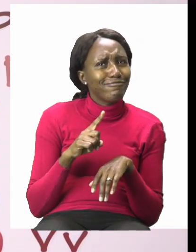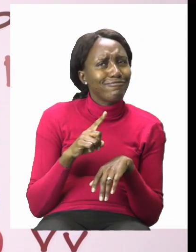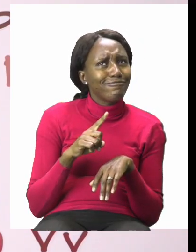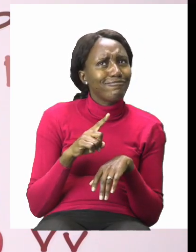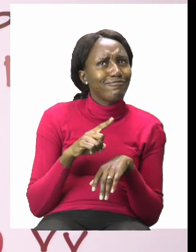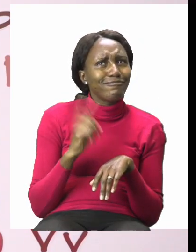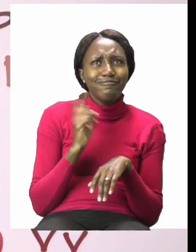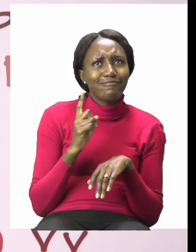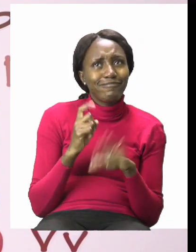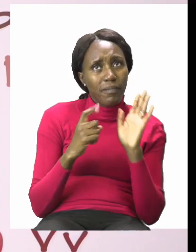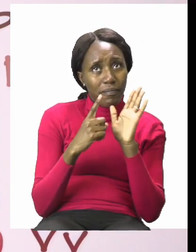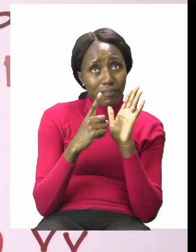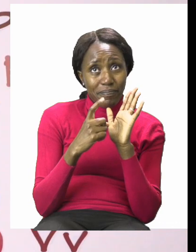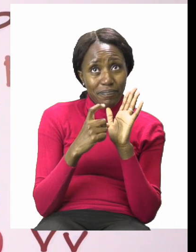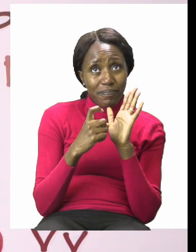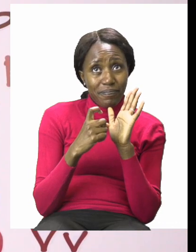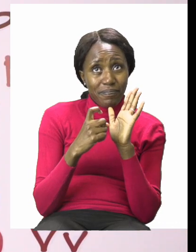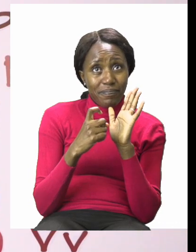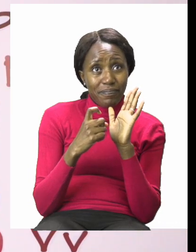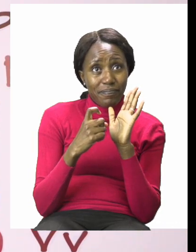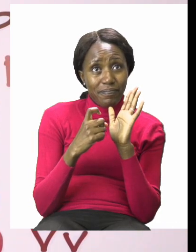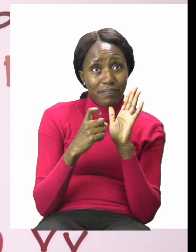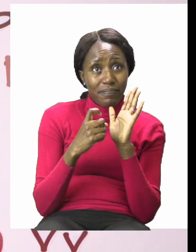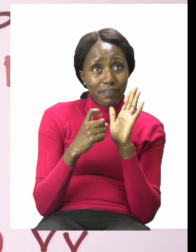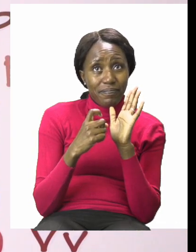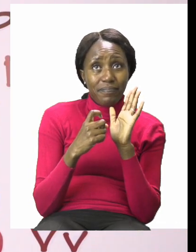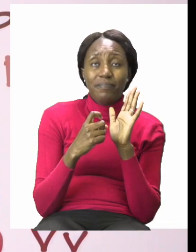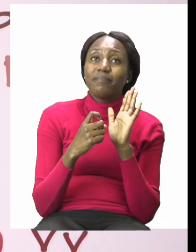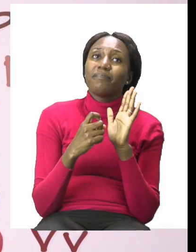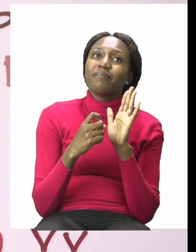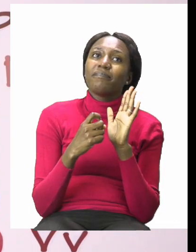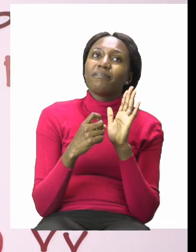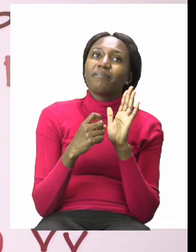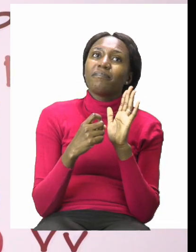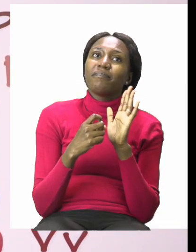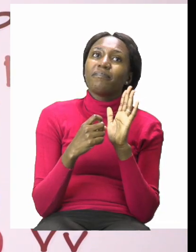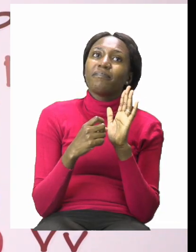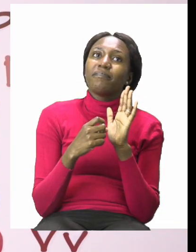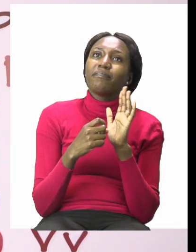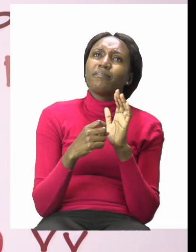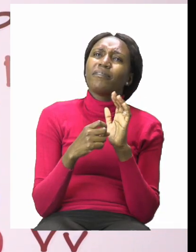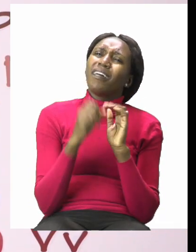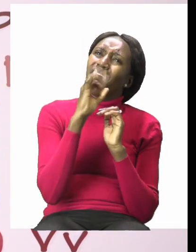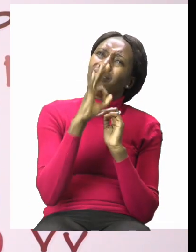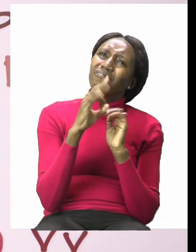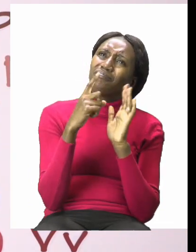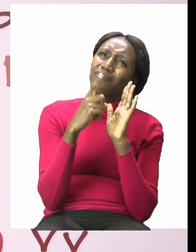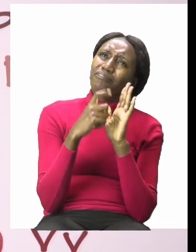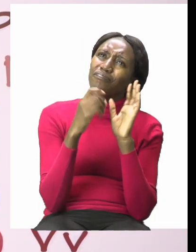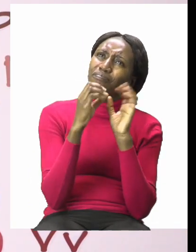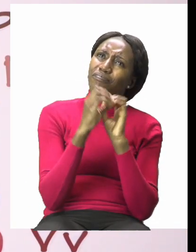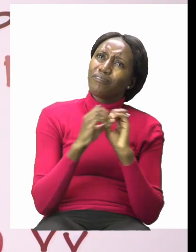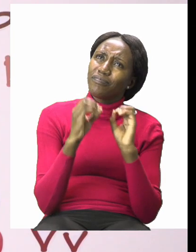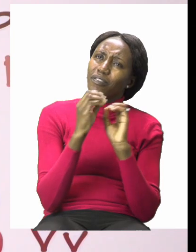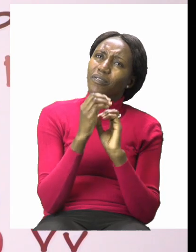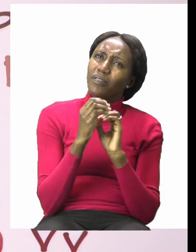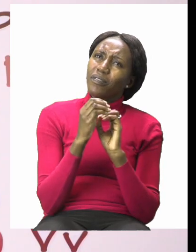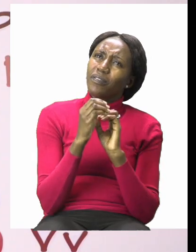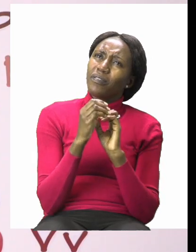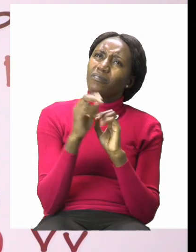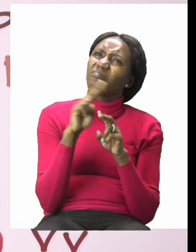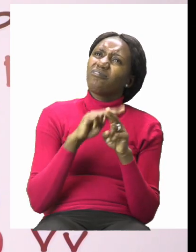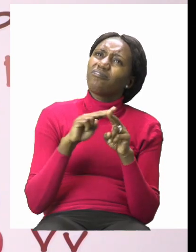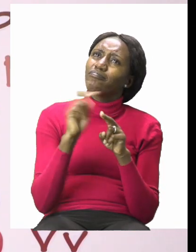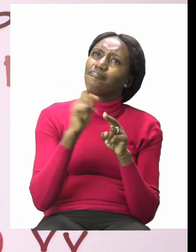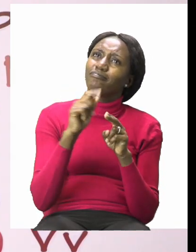to sanitize. So, let us take our sanitizer. Remember, if you don't have sanitizer, that's okay. You